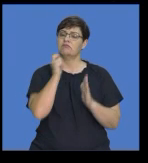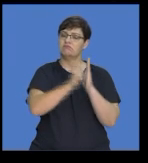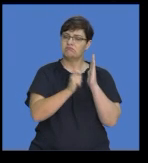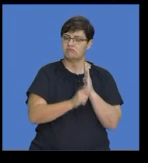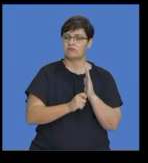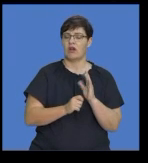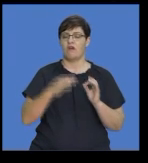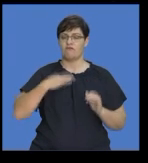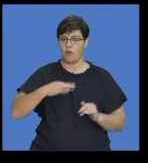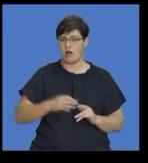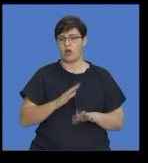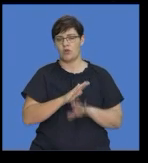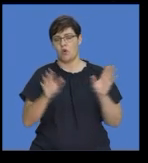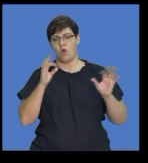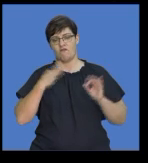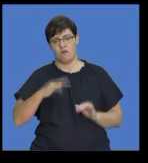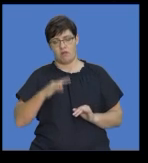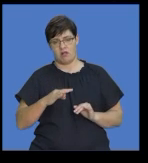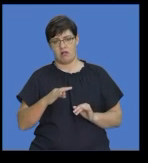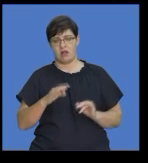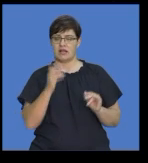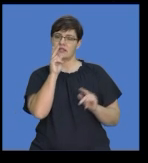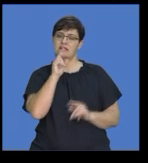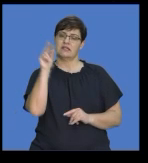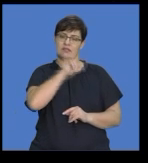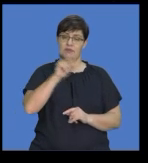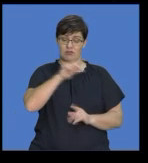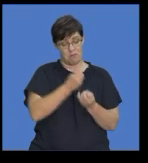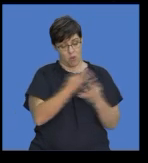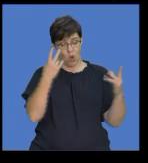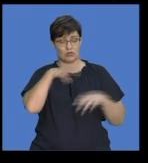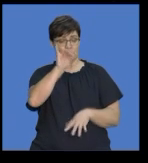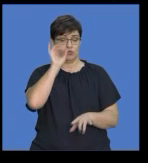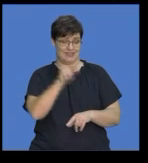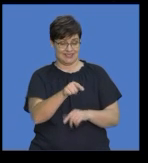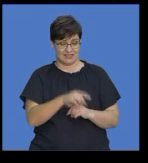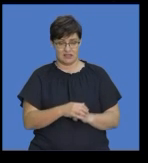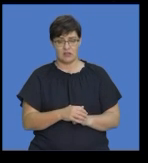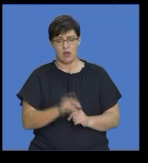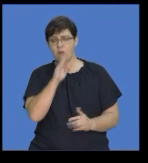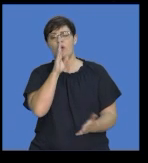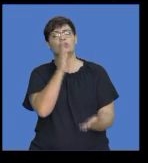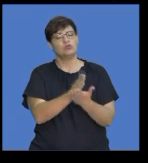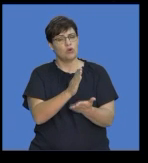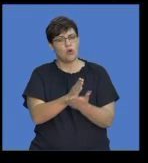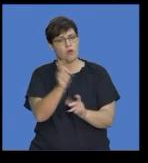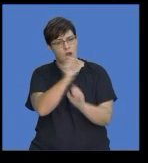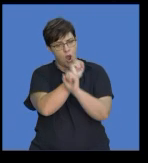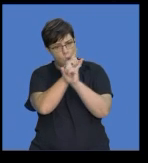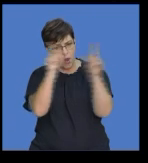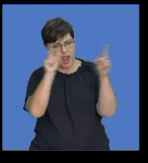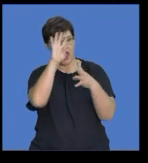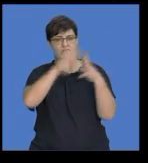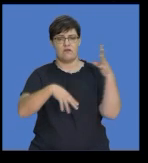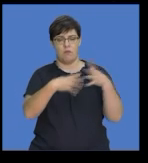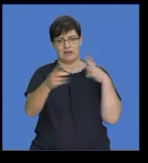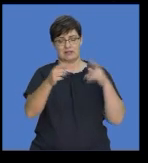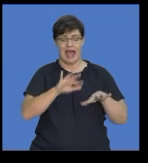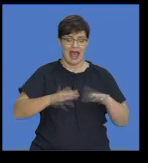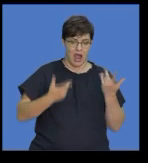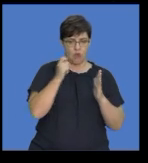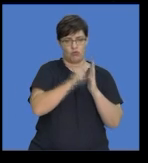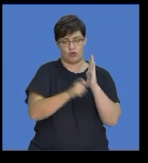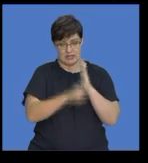informal speech, which is also a very popular topic in our papers. So, we need to make sure that we are aware of the formats of these,